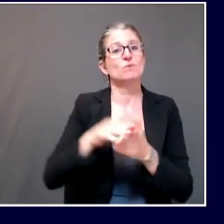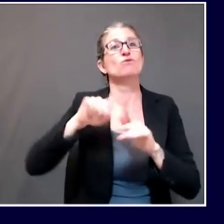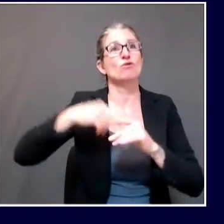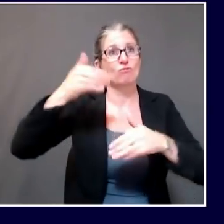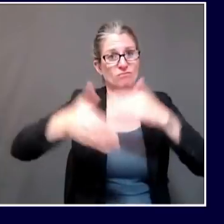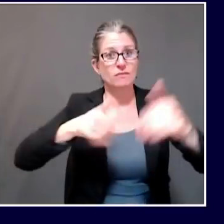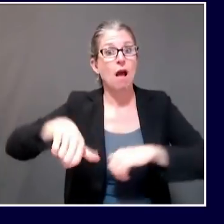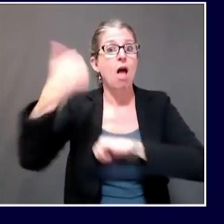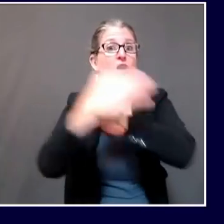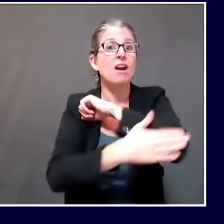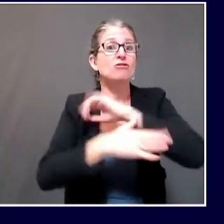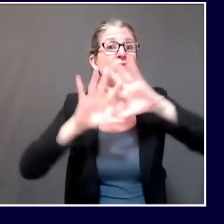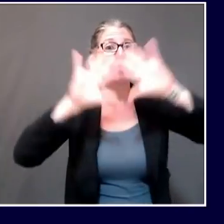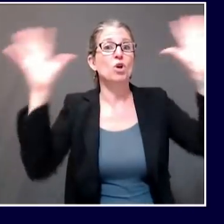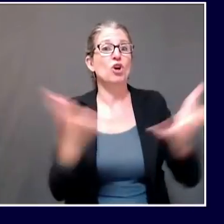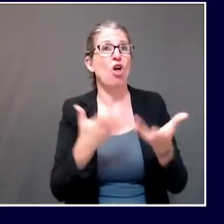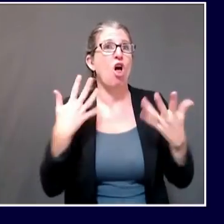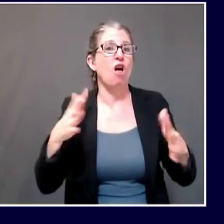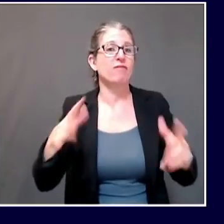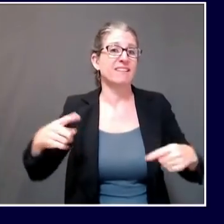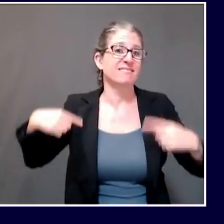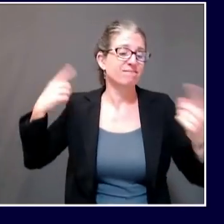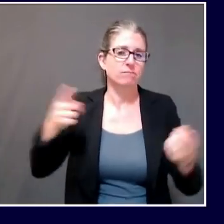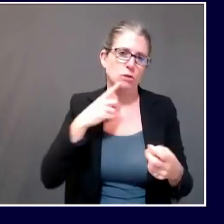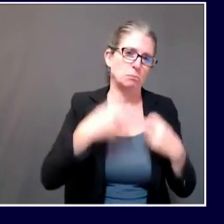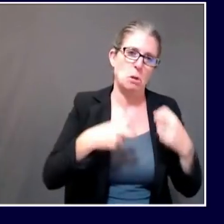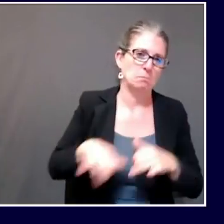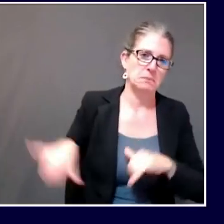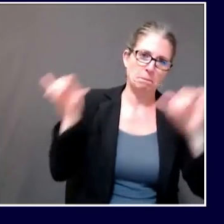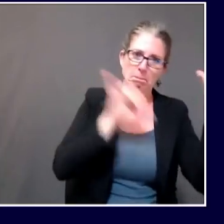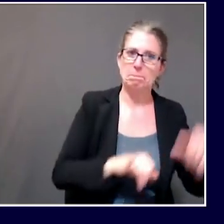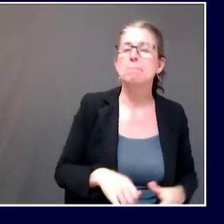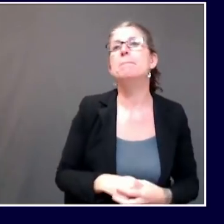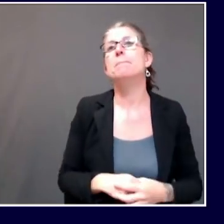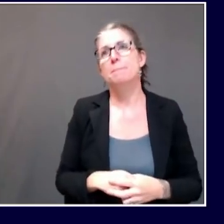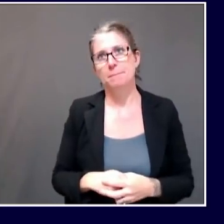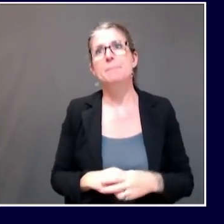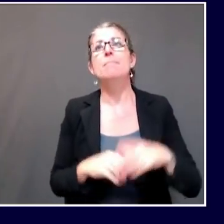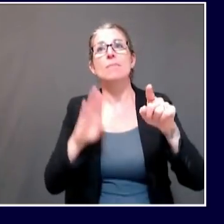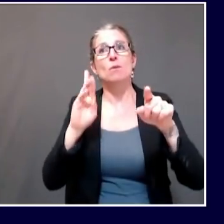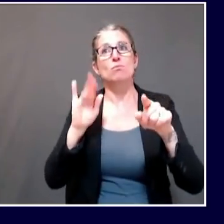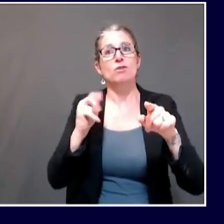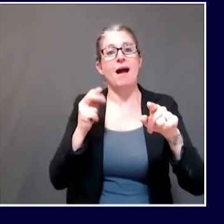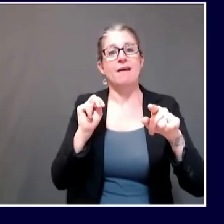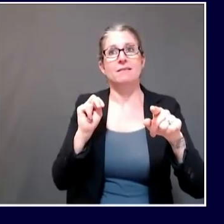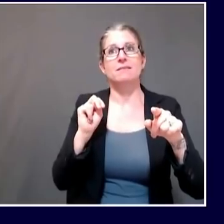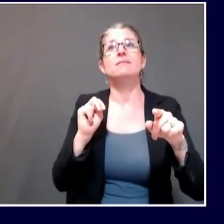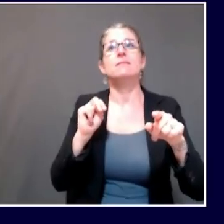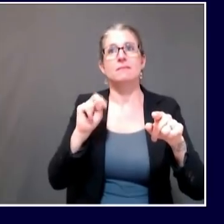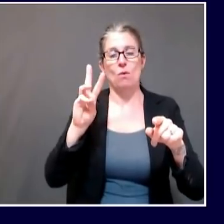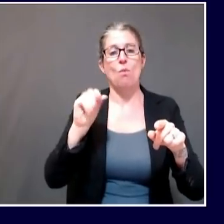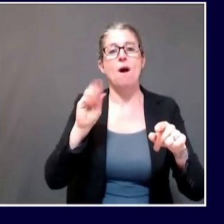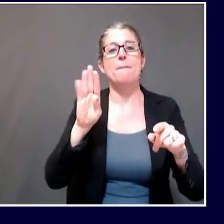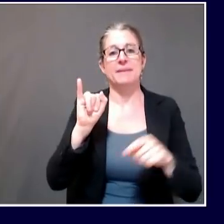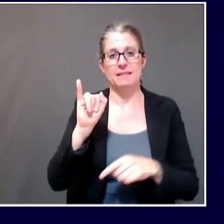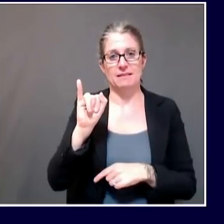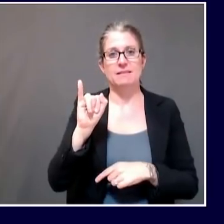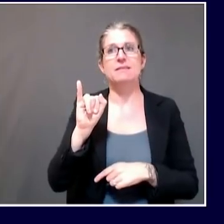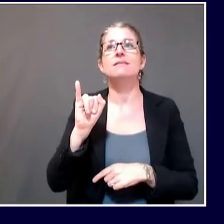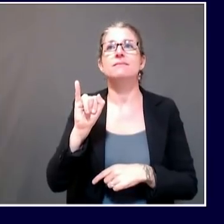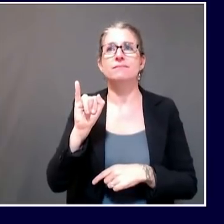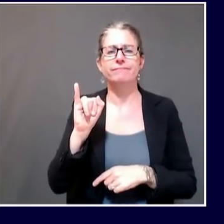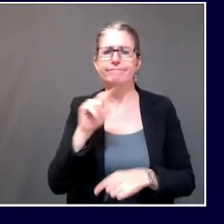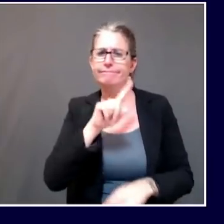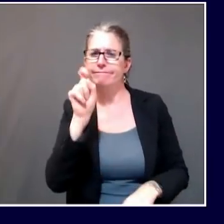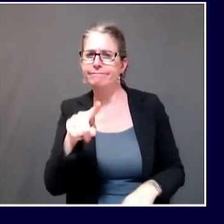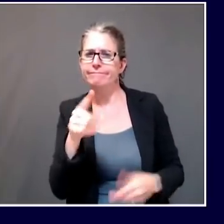WABI. Thank you, Dr. Shaw. My question goes back to the state's dealings with the Maine Principals Association, and I'm not sure who